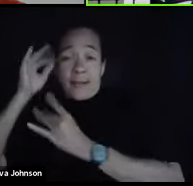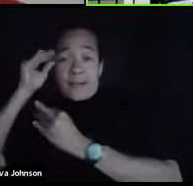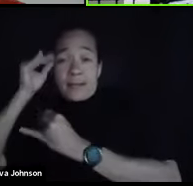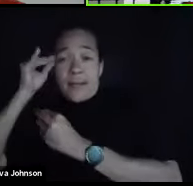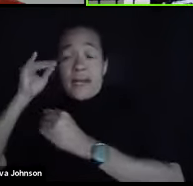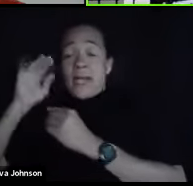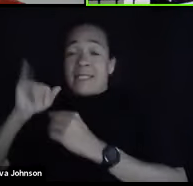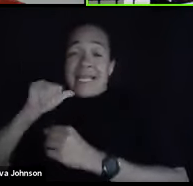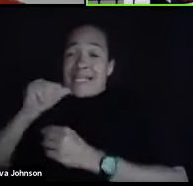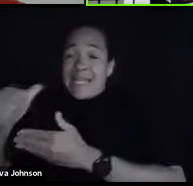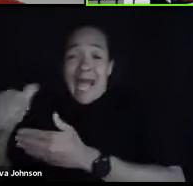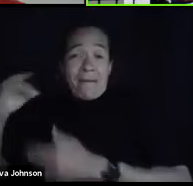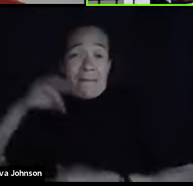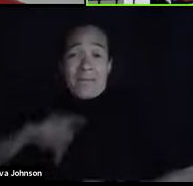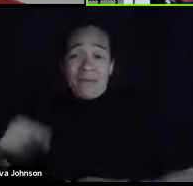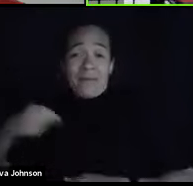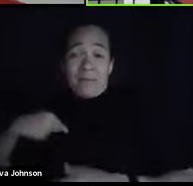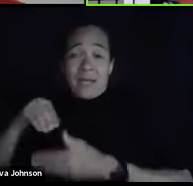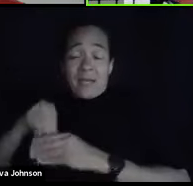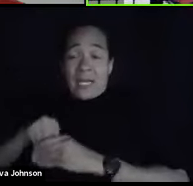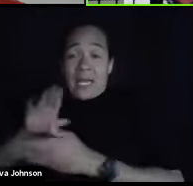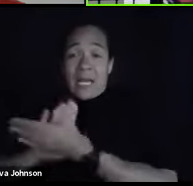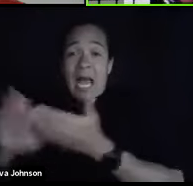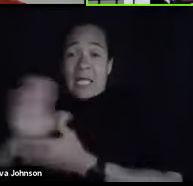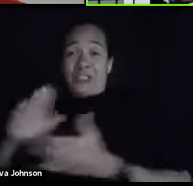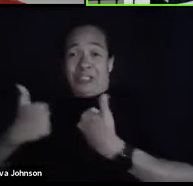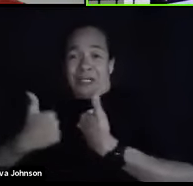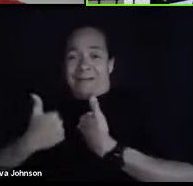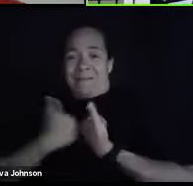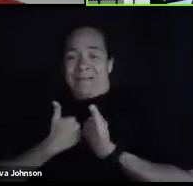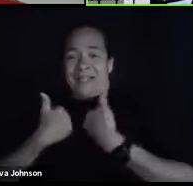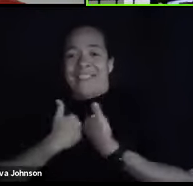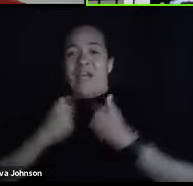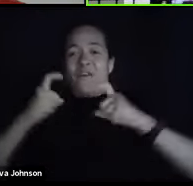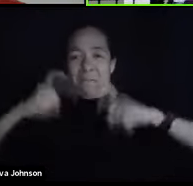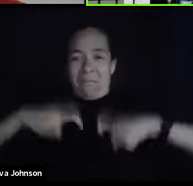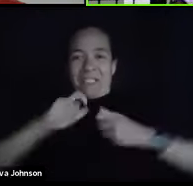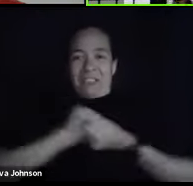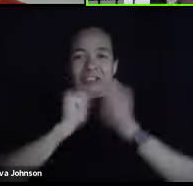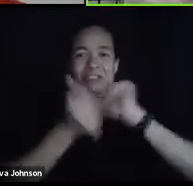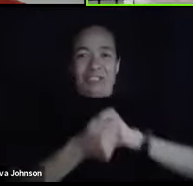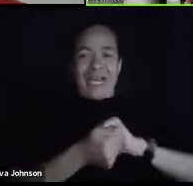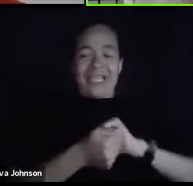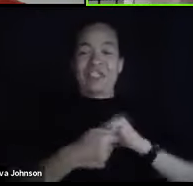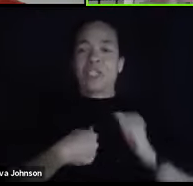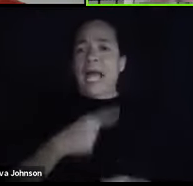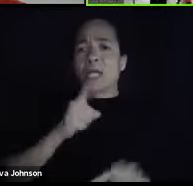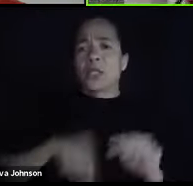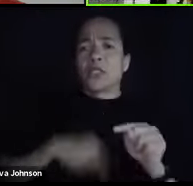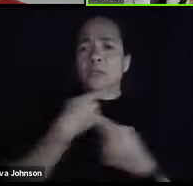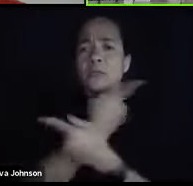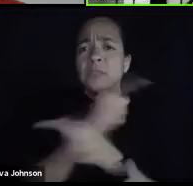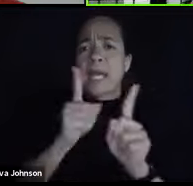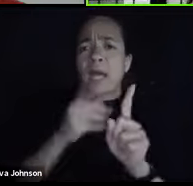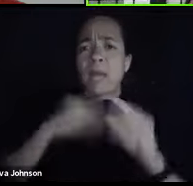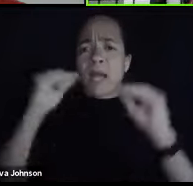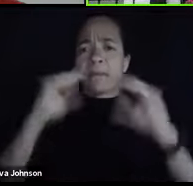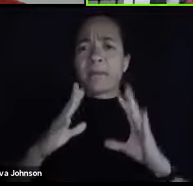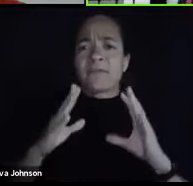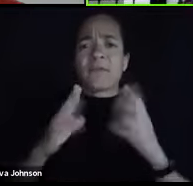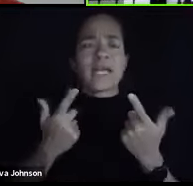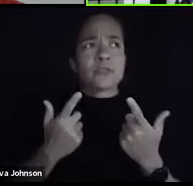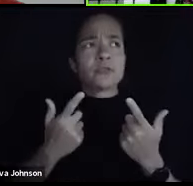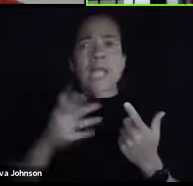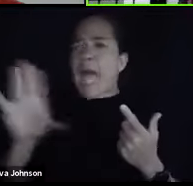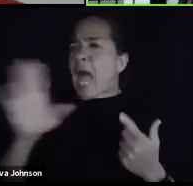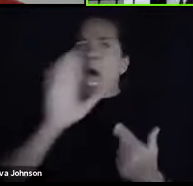I had to change. I had to change. I I couldn't go tell my professors, hey, you didn't do this like